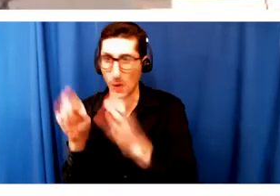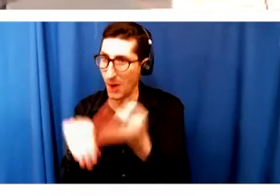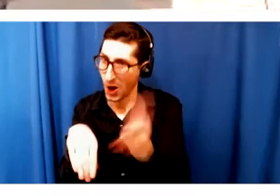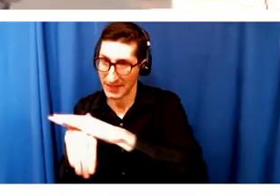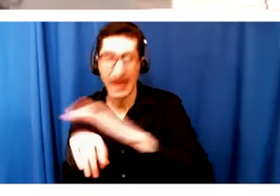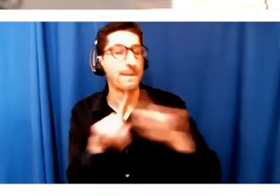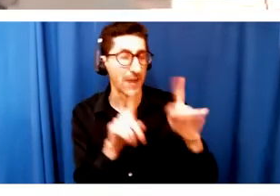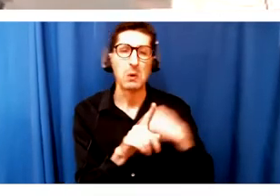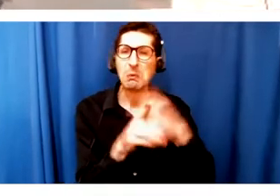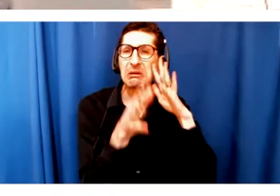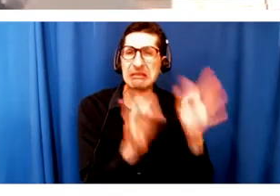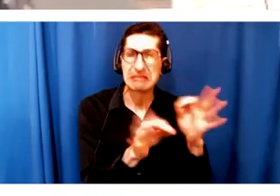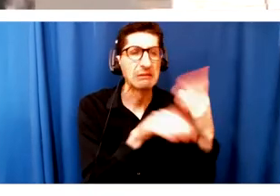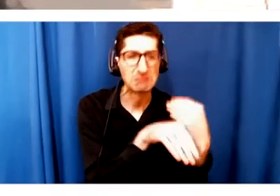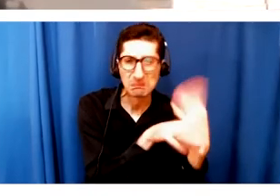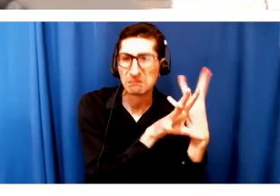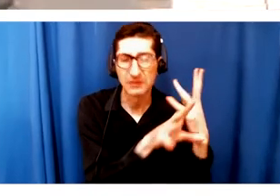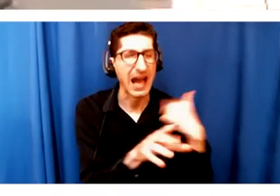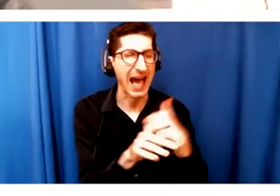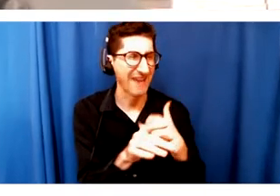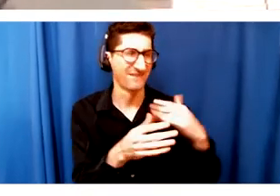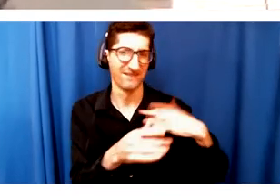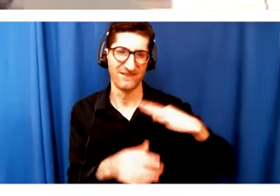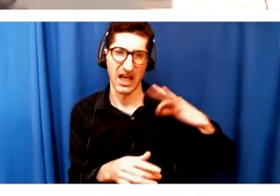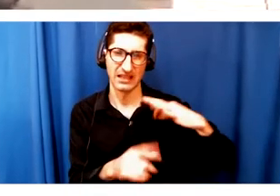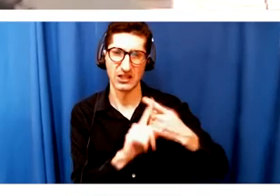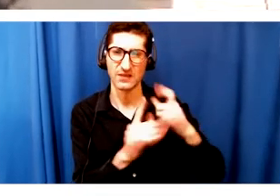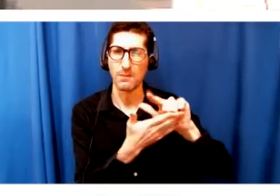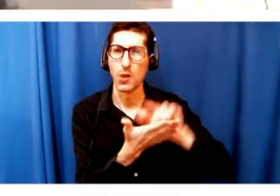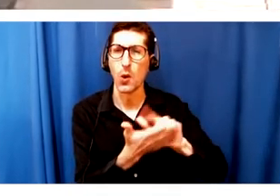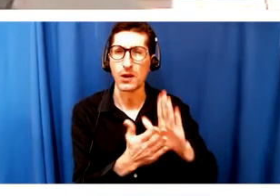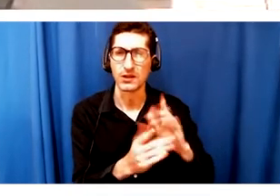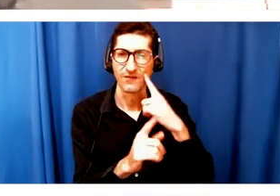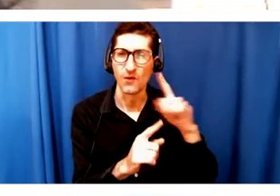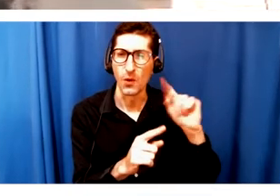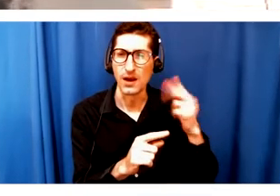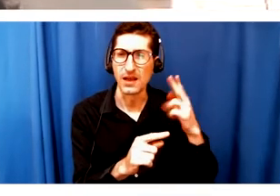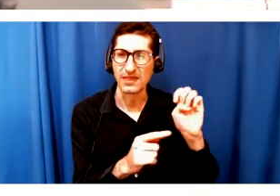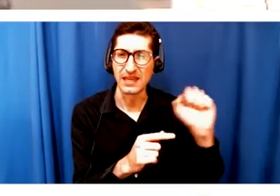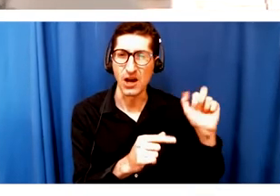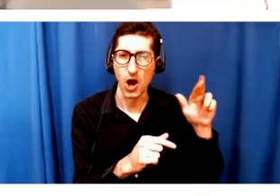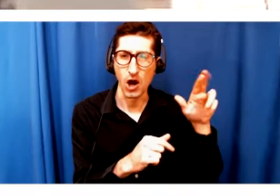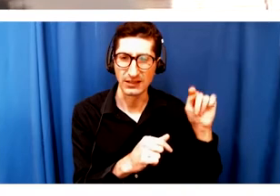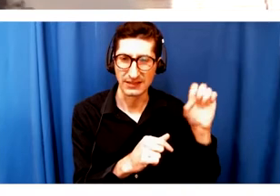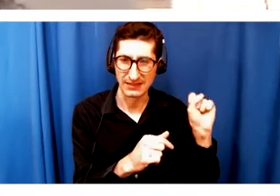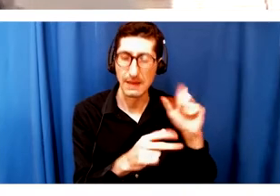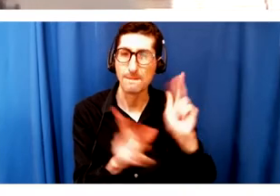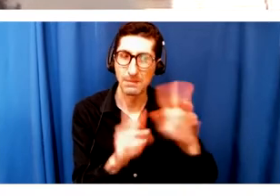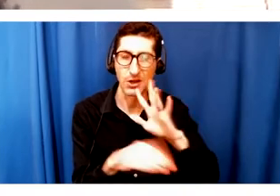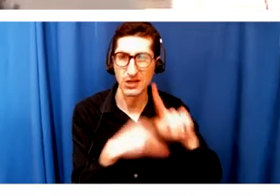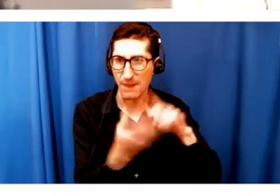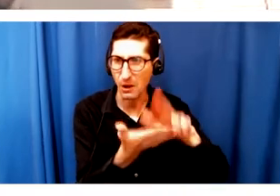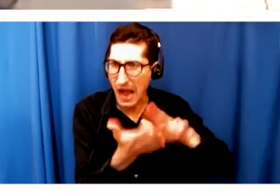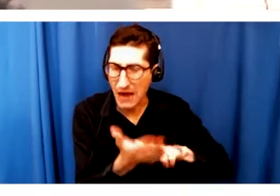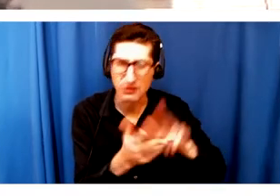I've got these folks from Volunteer Lawyers for the Arts. I've got a bunch of other people who are looking at their contracts right now, who are looking at their budgets. Scenario